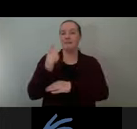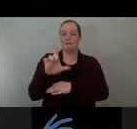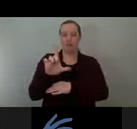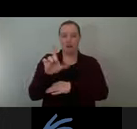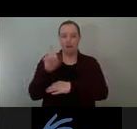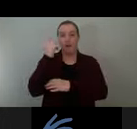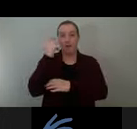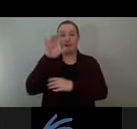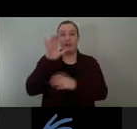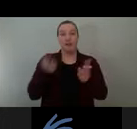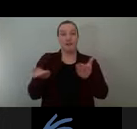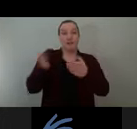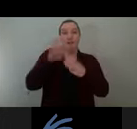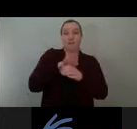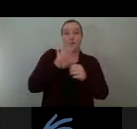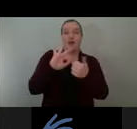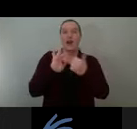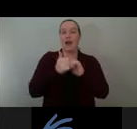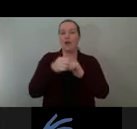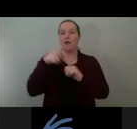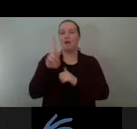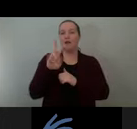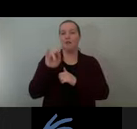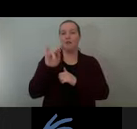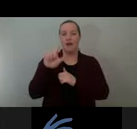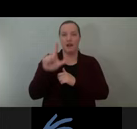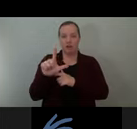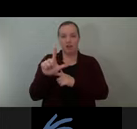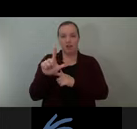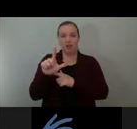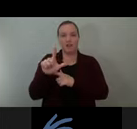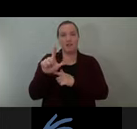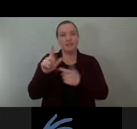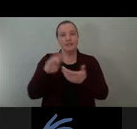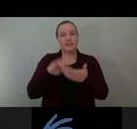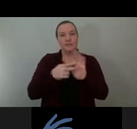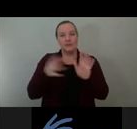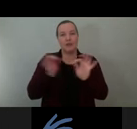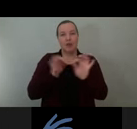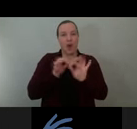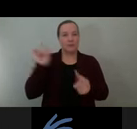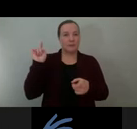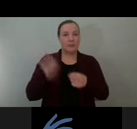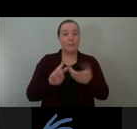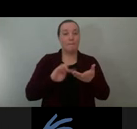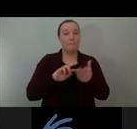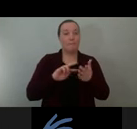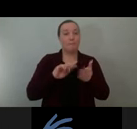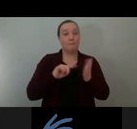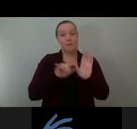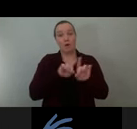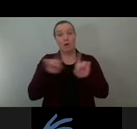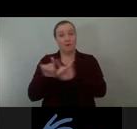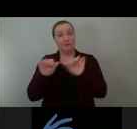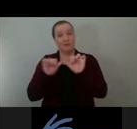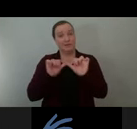only to reduce the length of time and cost for the required overhead work above the vehicle lanes. So I hope you'll agree with us